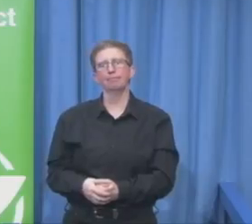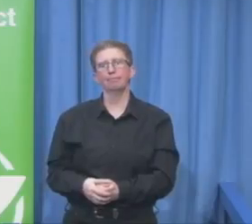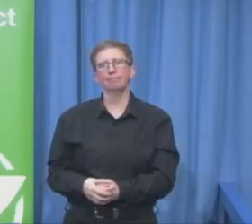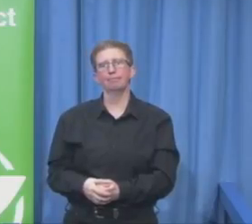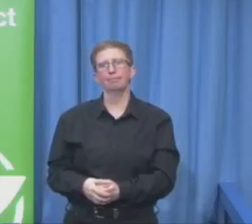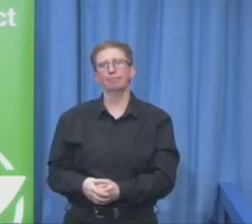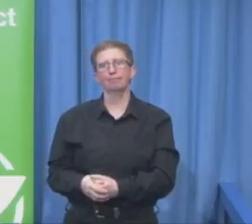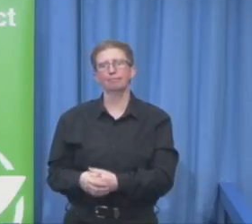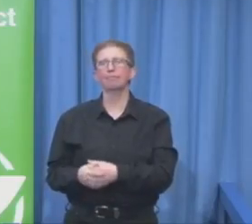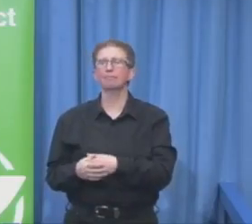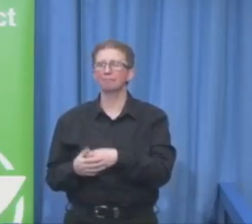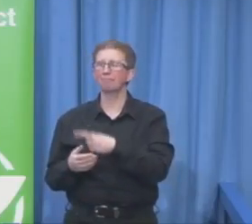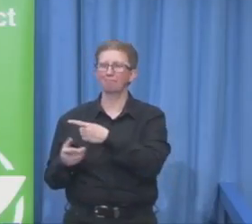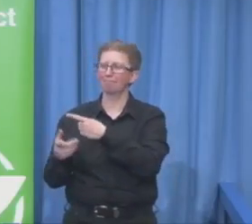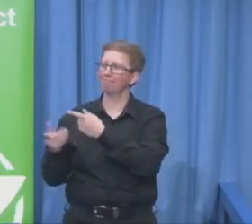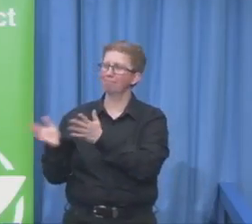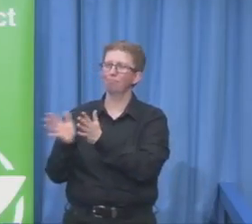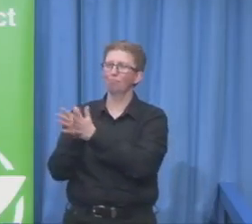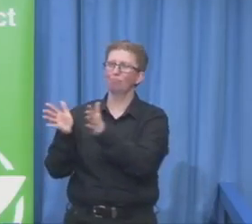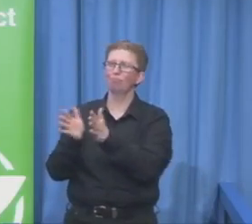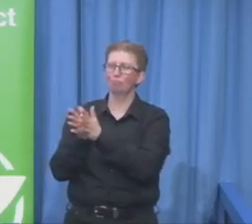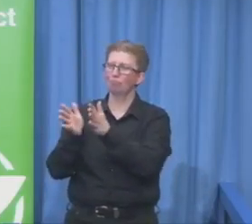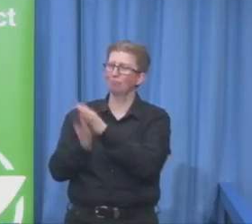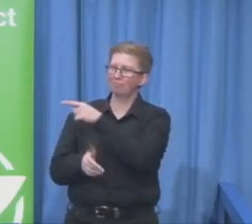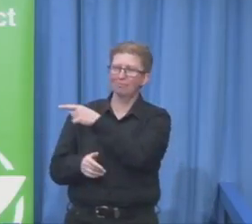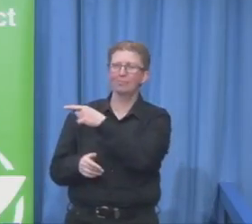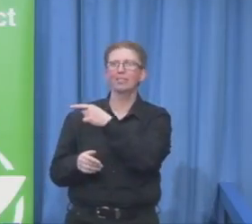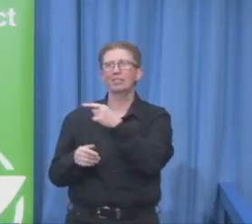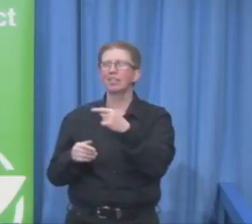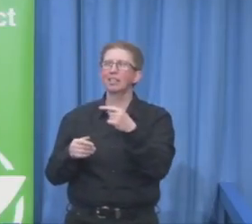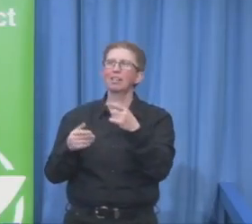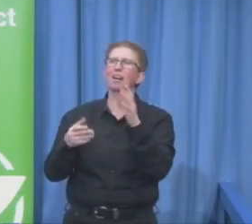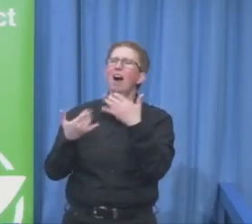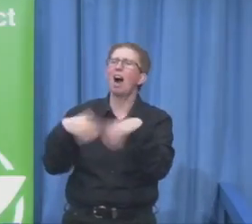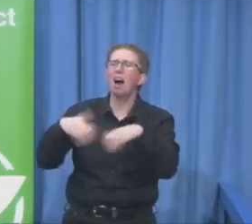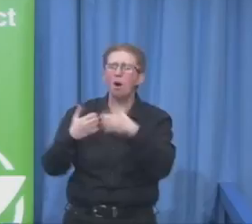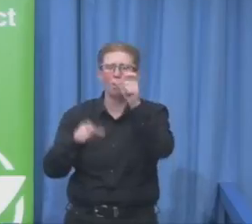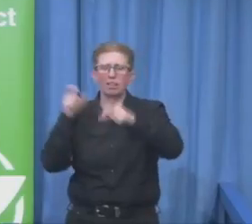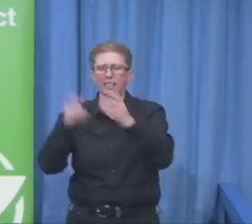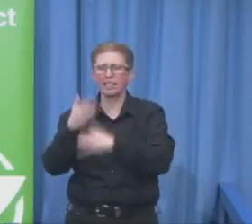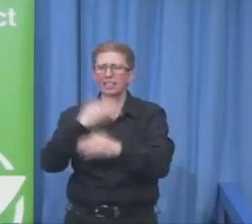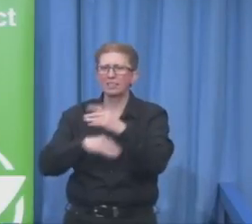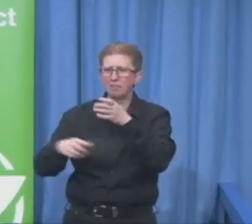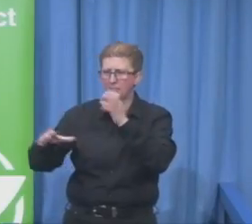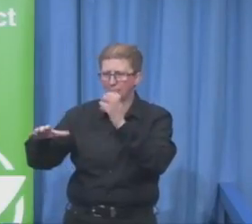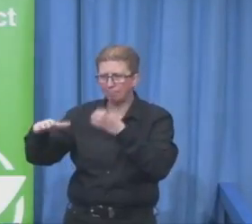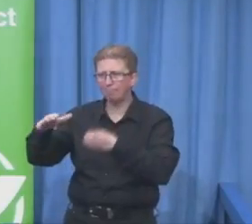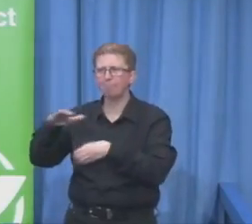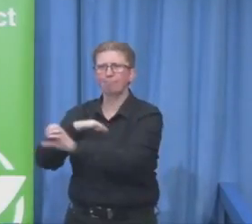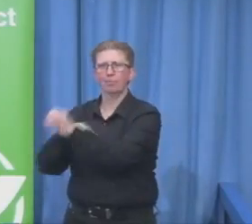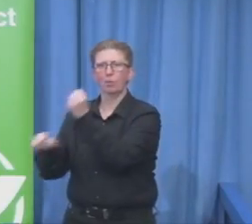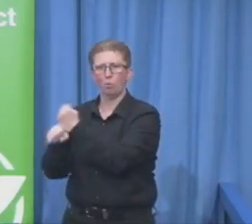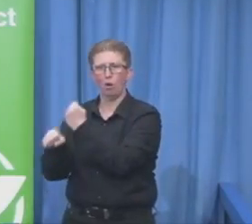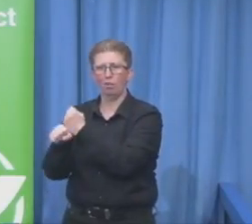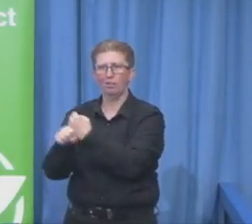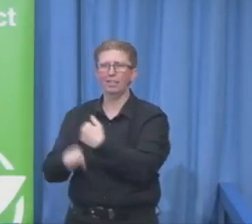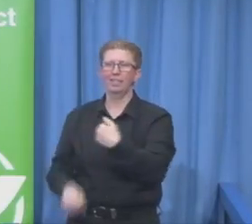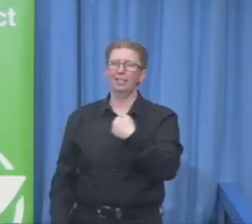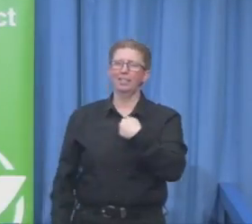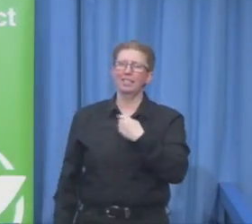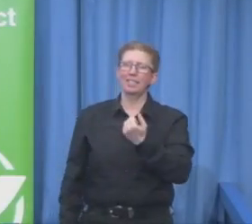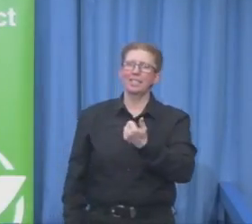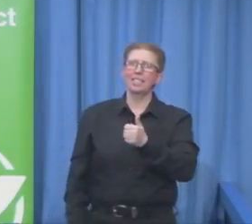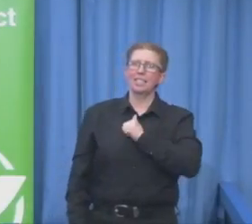a modest family story about it. I was raised in a large multi-generational family in